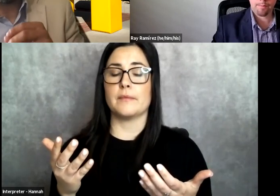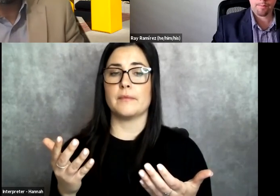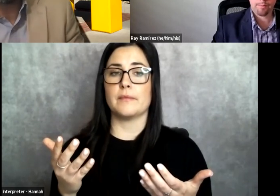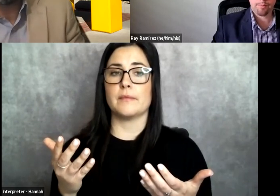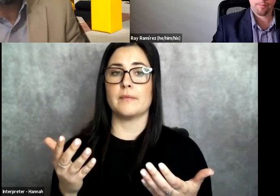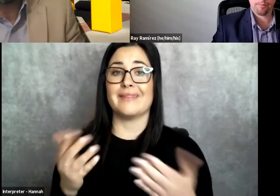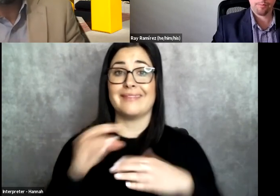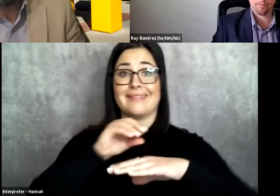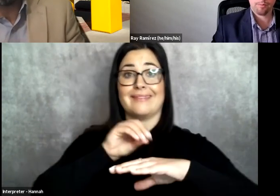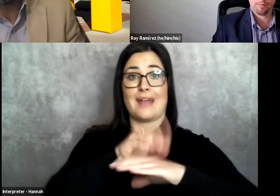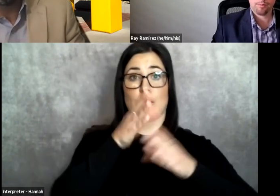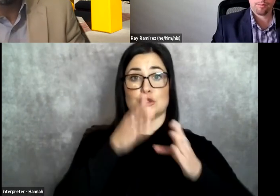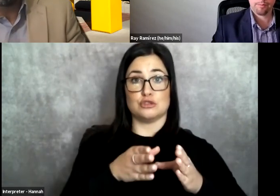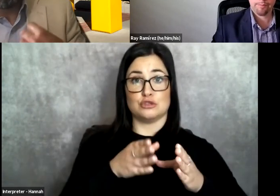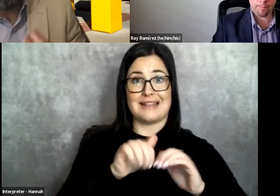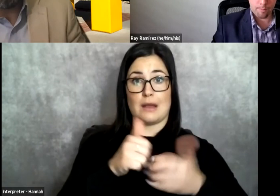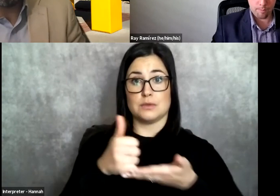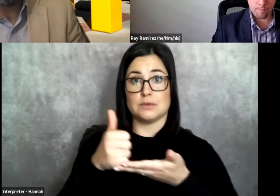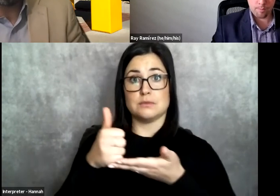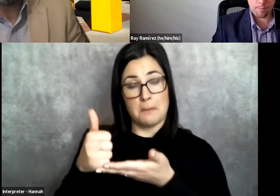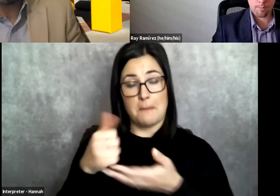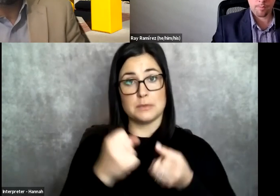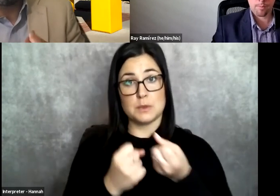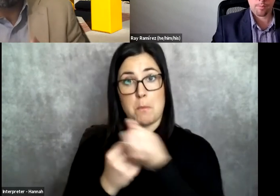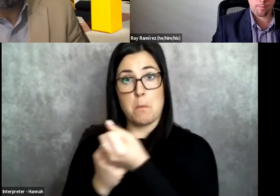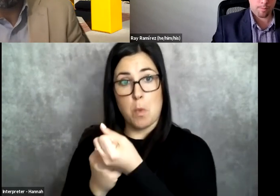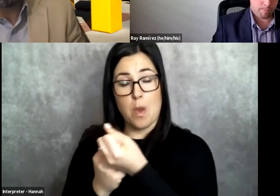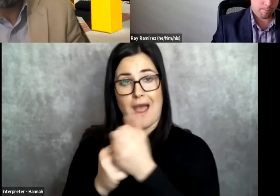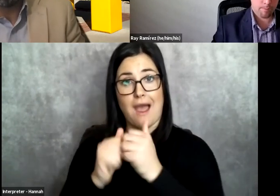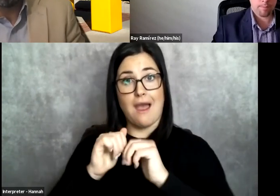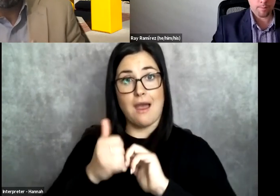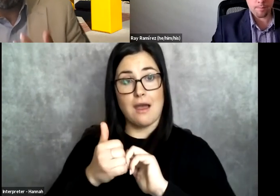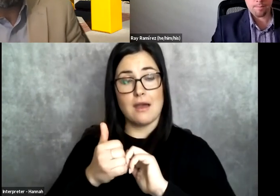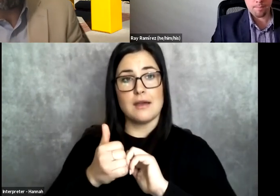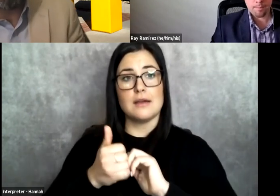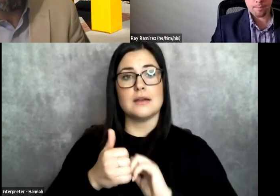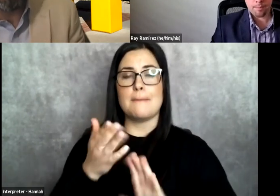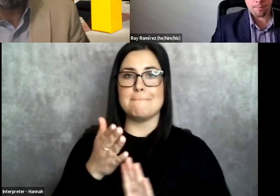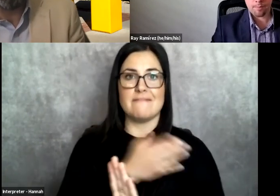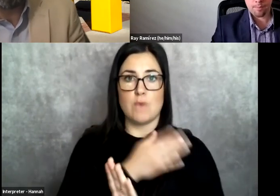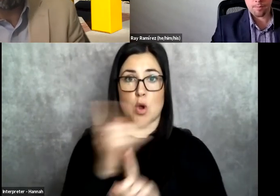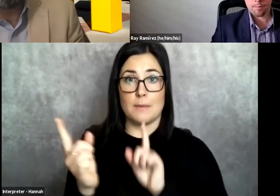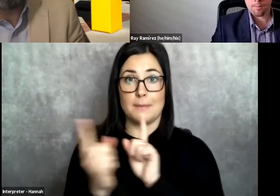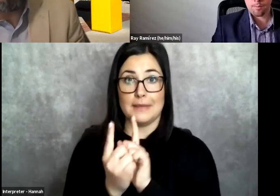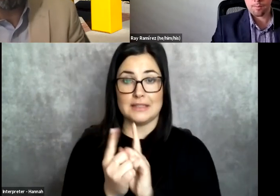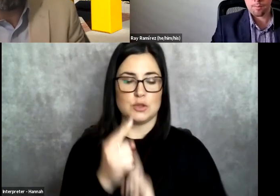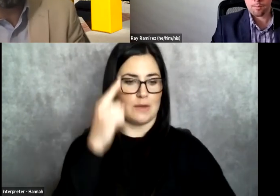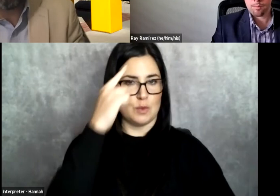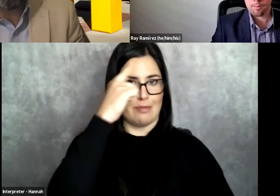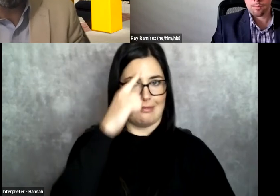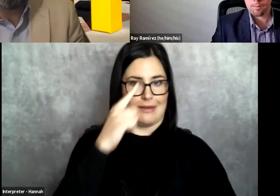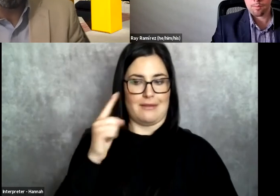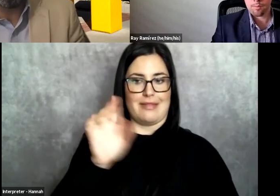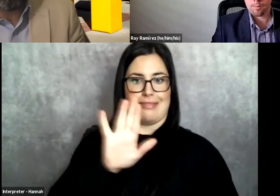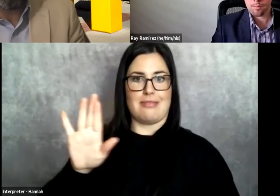counselors can support is knowing before, you know, you even talk to students, like what are the issues impacting them in